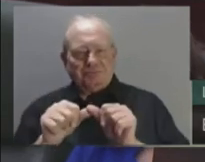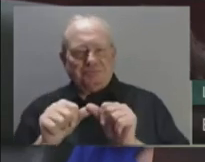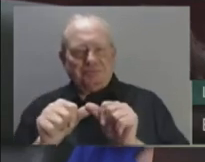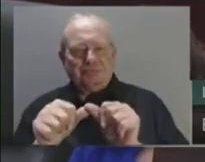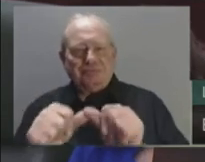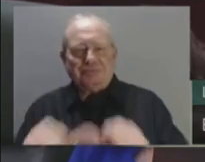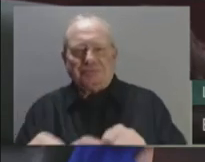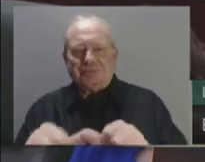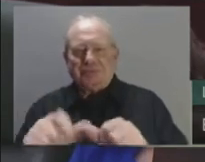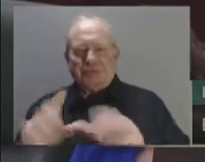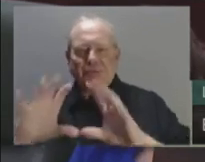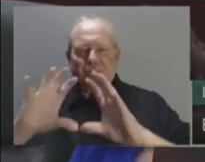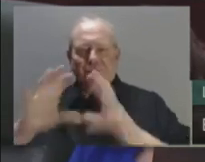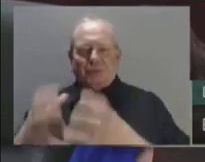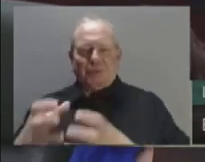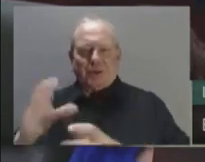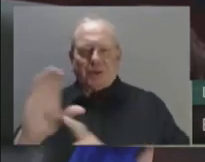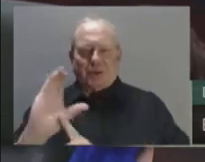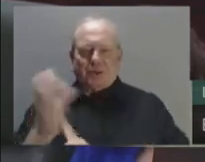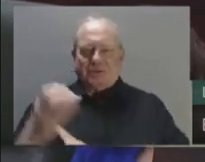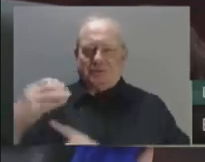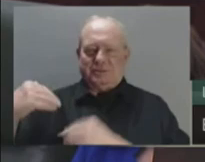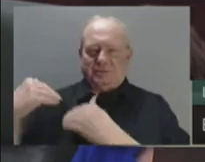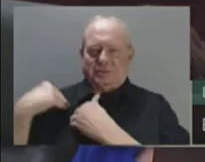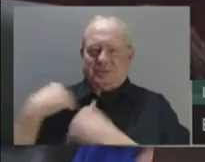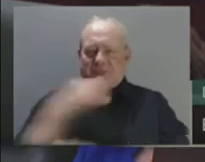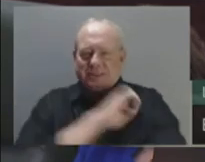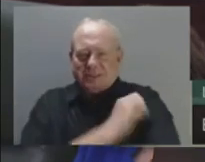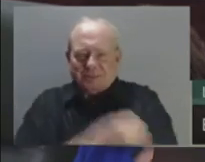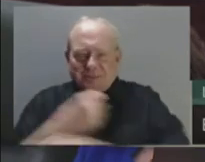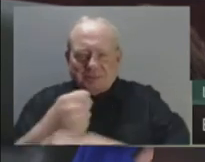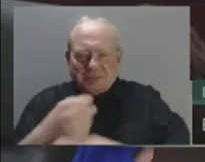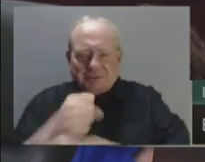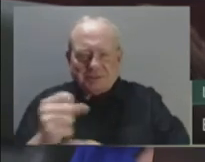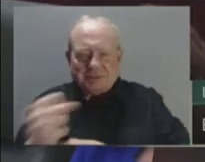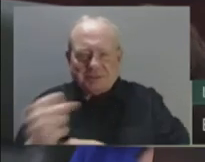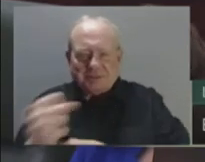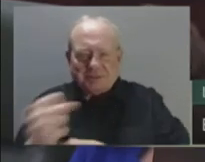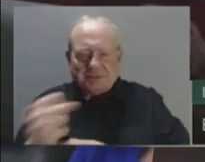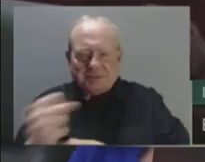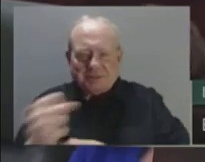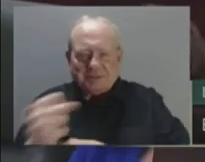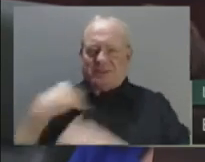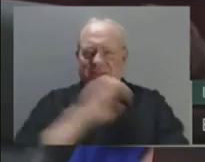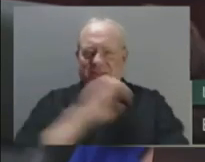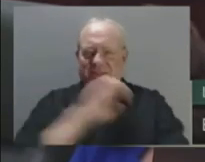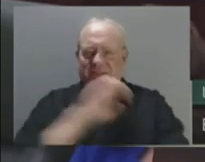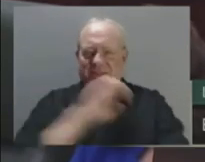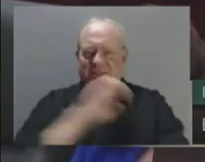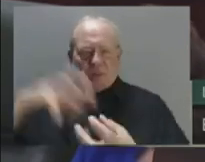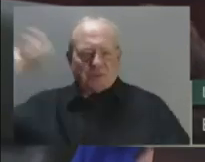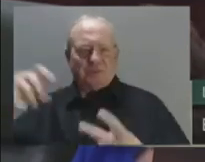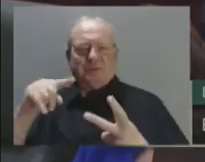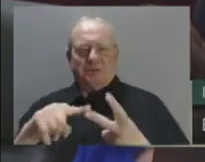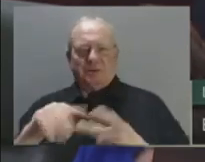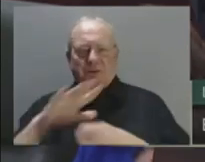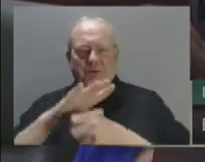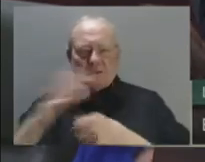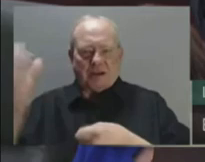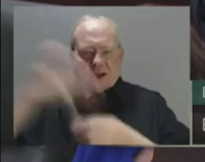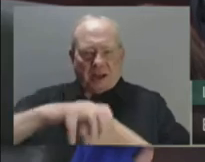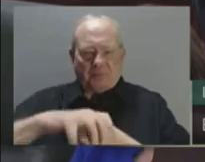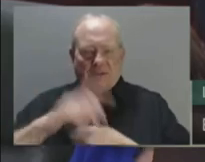production with carbon taxes, emission caps, and a regulatory quagmire at a time of global shortage is